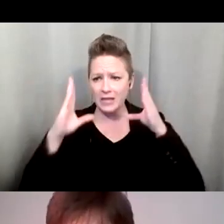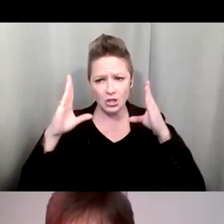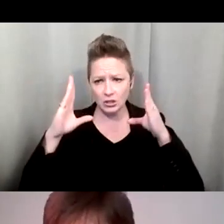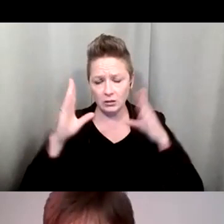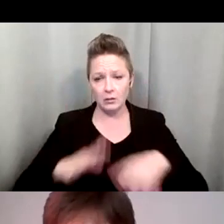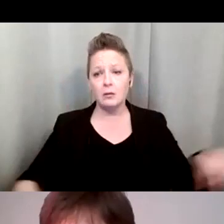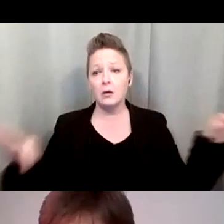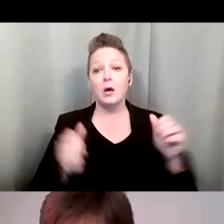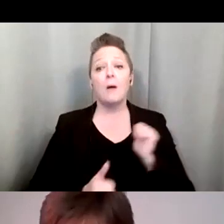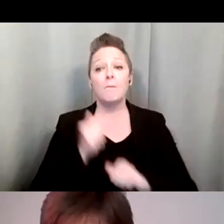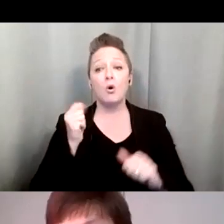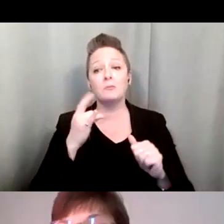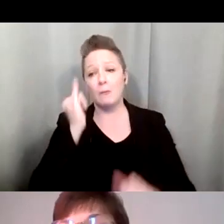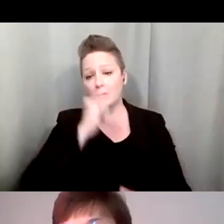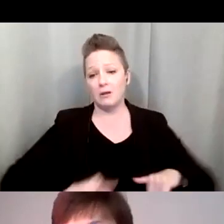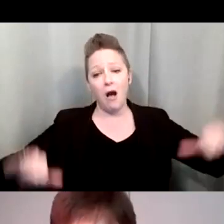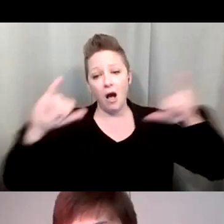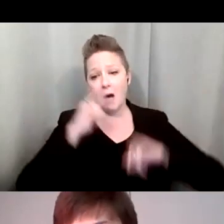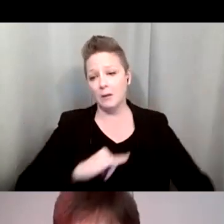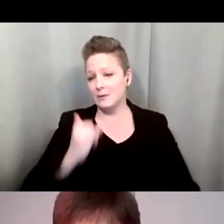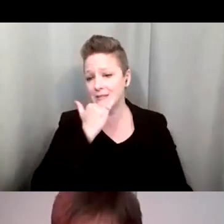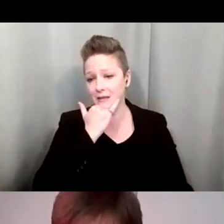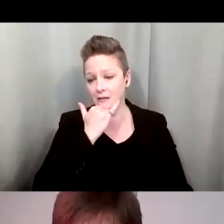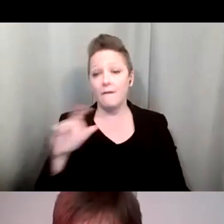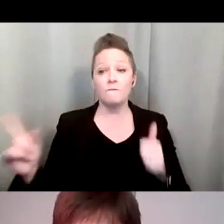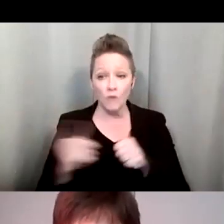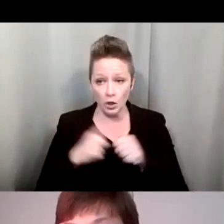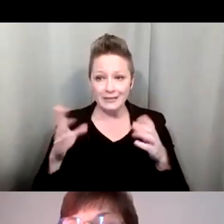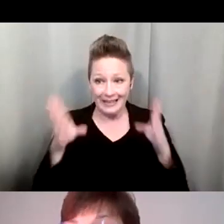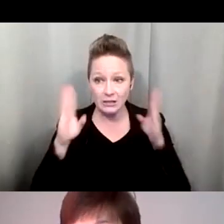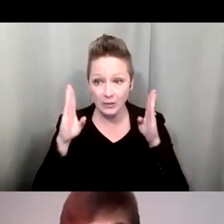people make this common mistake. You need to get the person's attention.